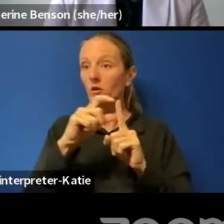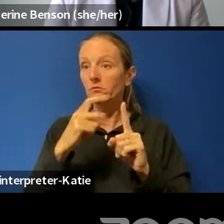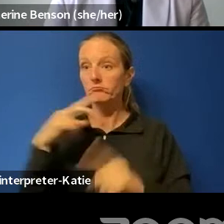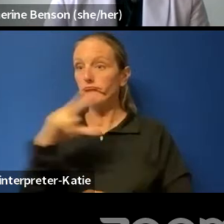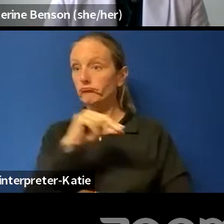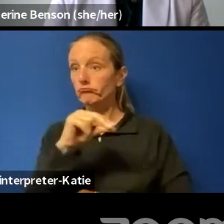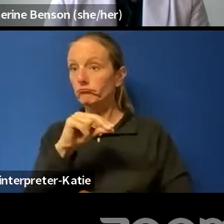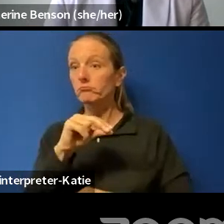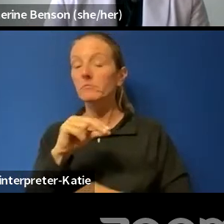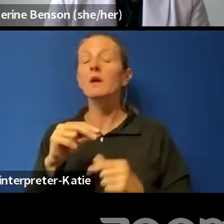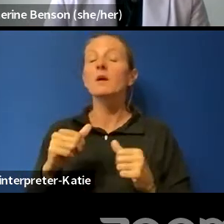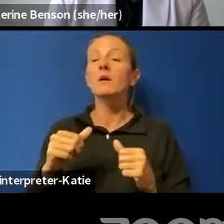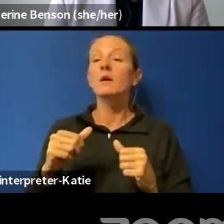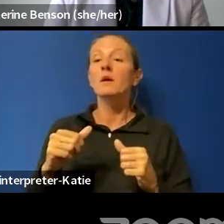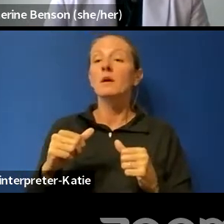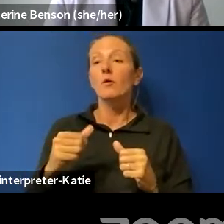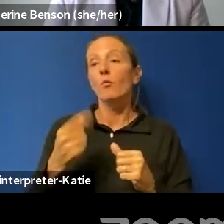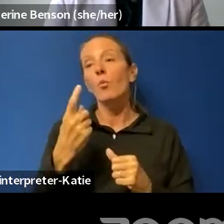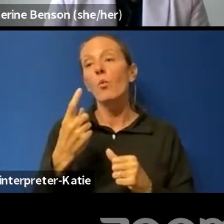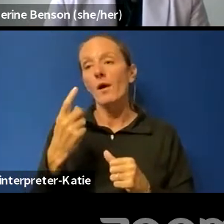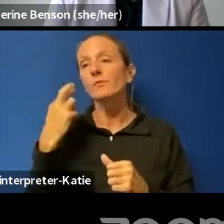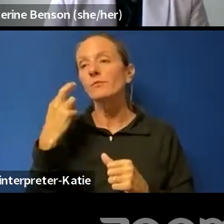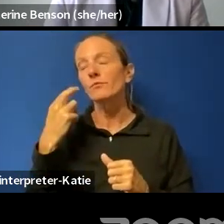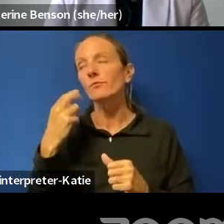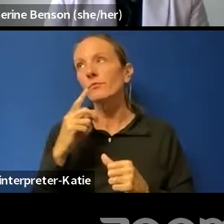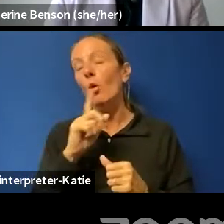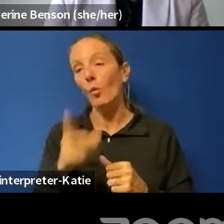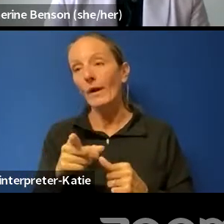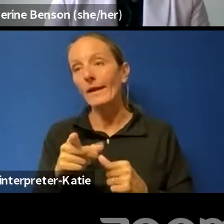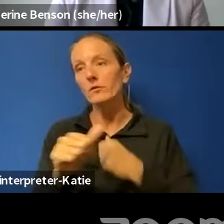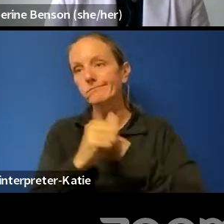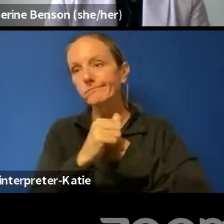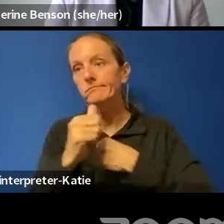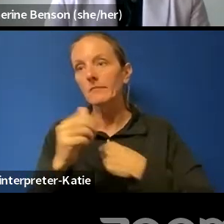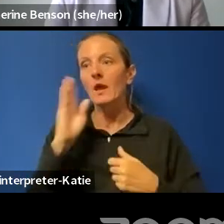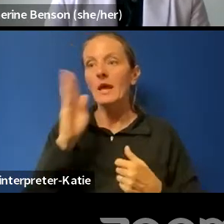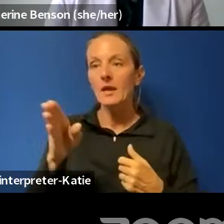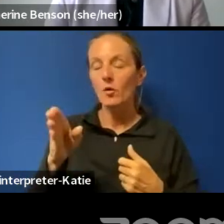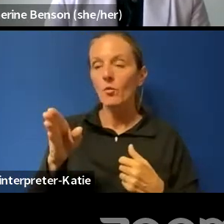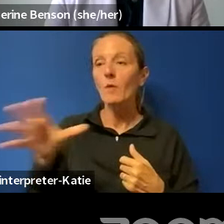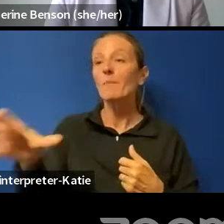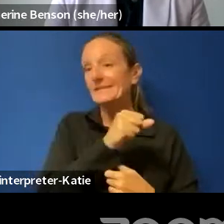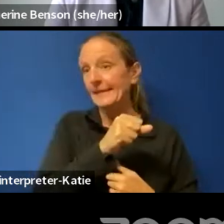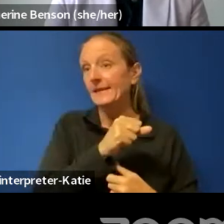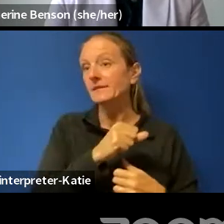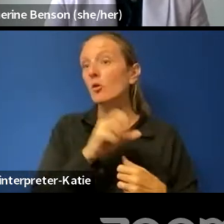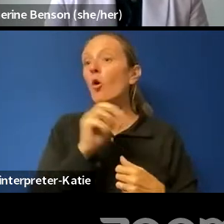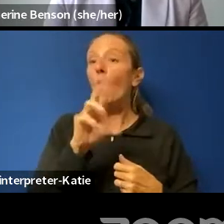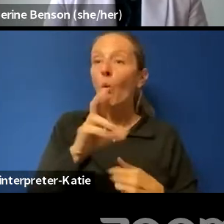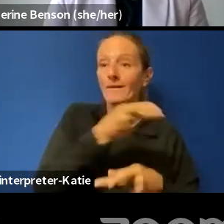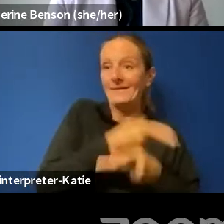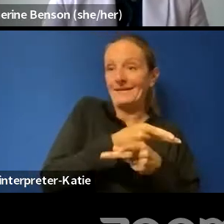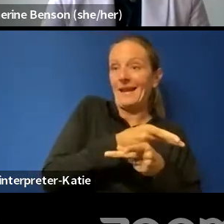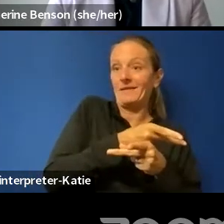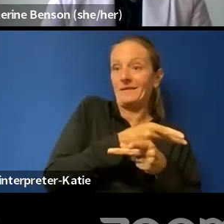you will one real risk is that it will likely be seized or detained